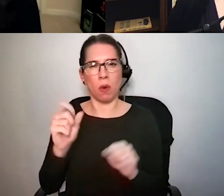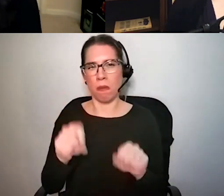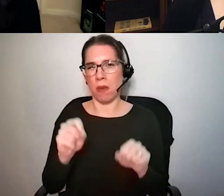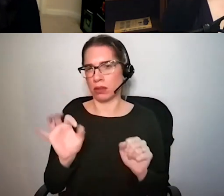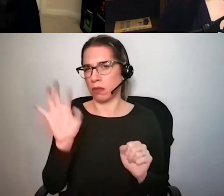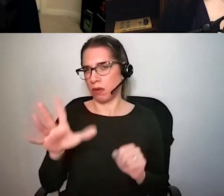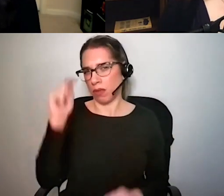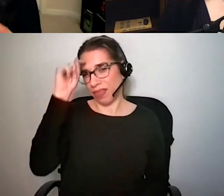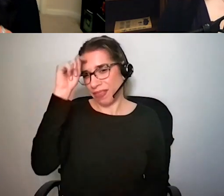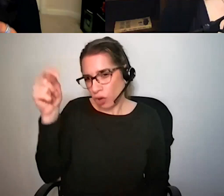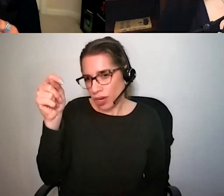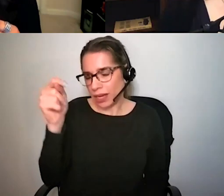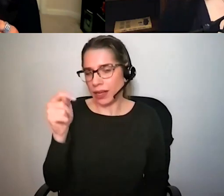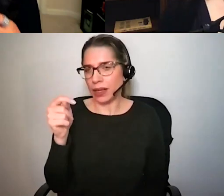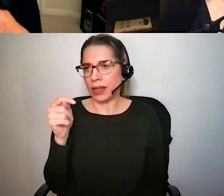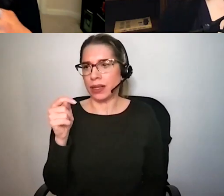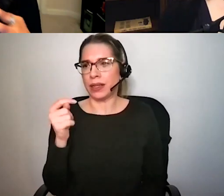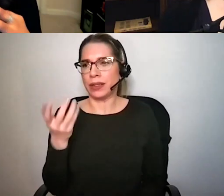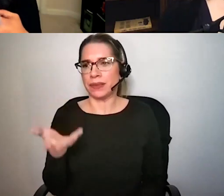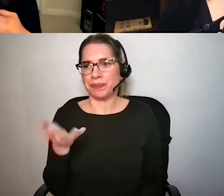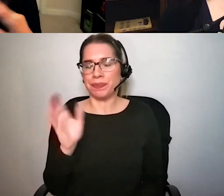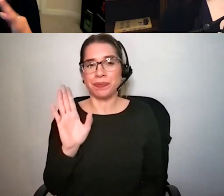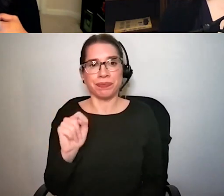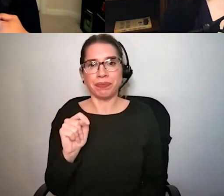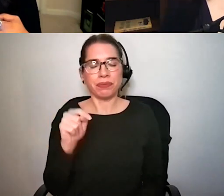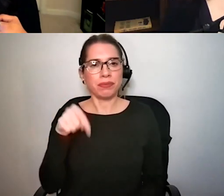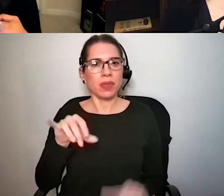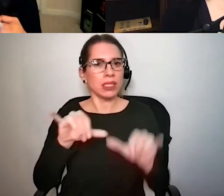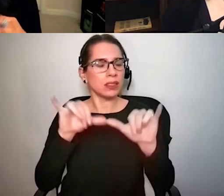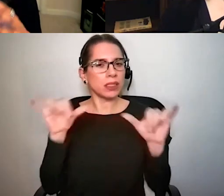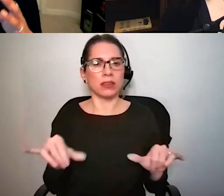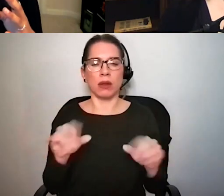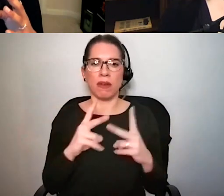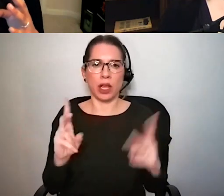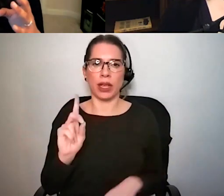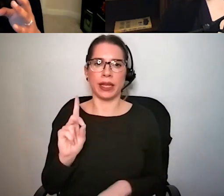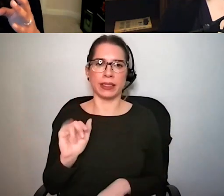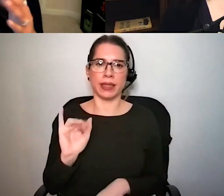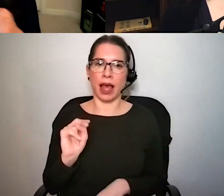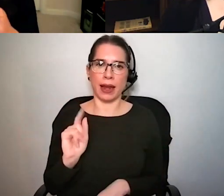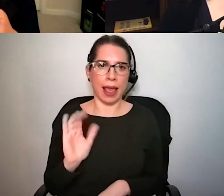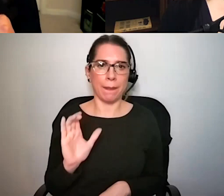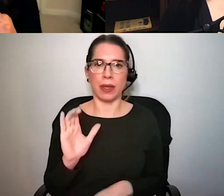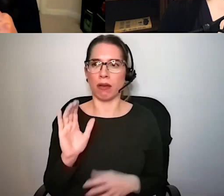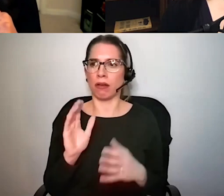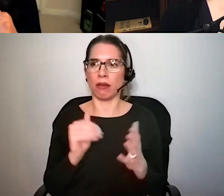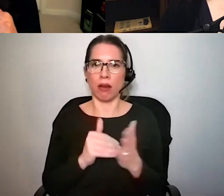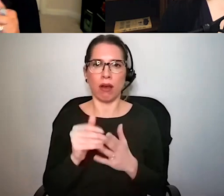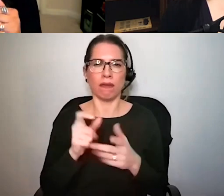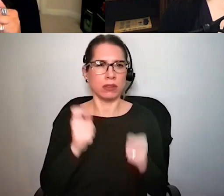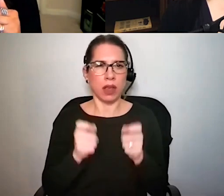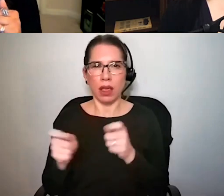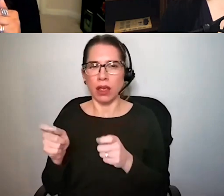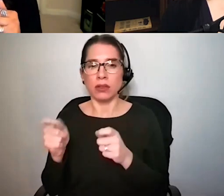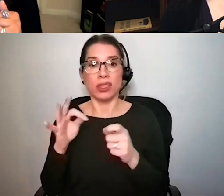because we have this system that is so dynamic and constantly talking to each other when you have some damage it tries to make up for it